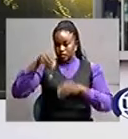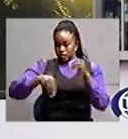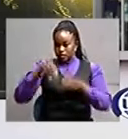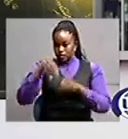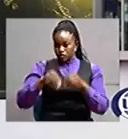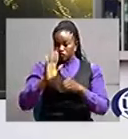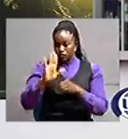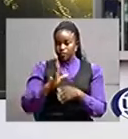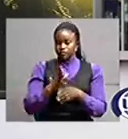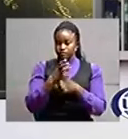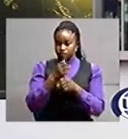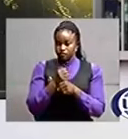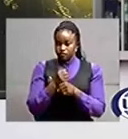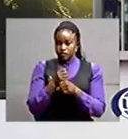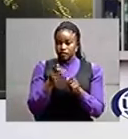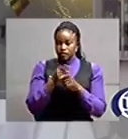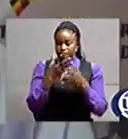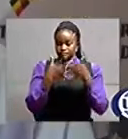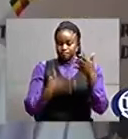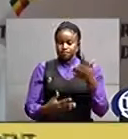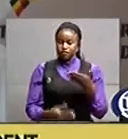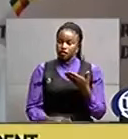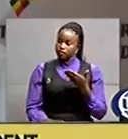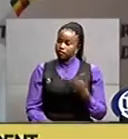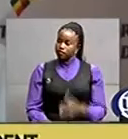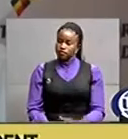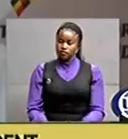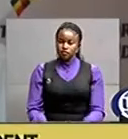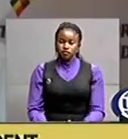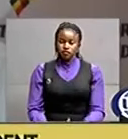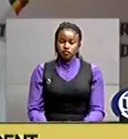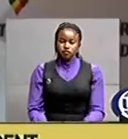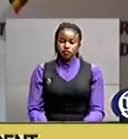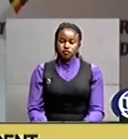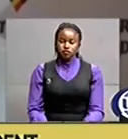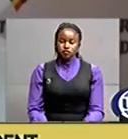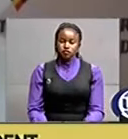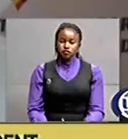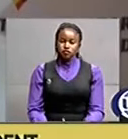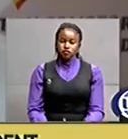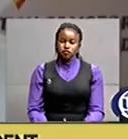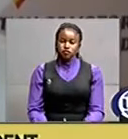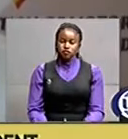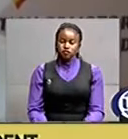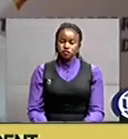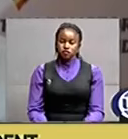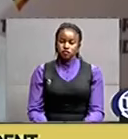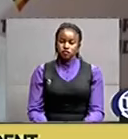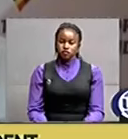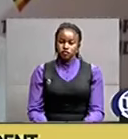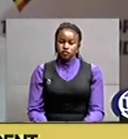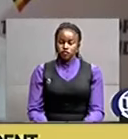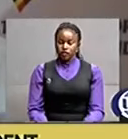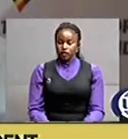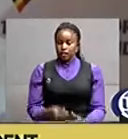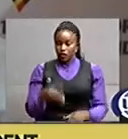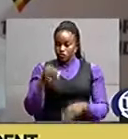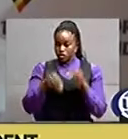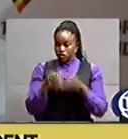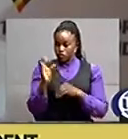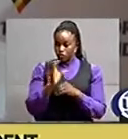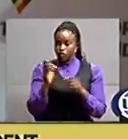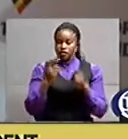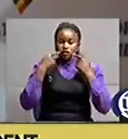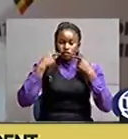federation's history we have this story accordingly the electoral committee declares dipuru